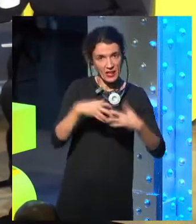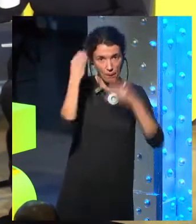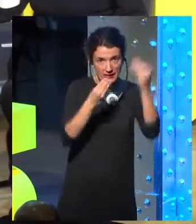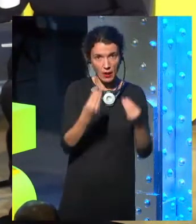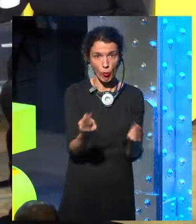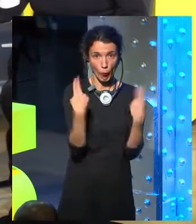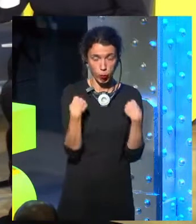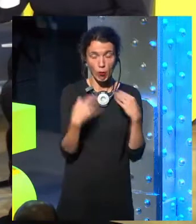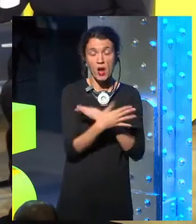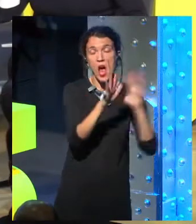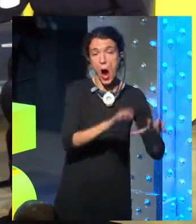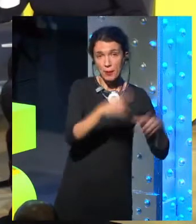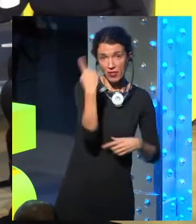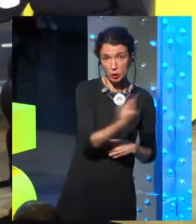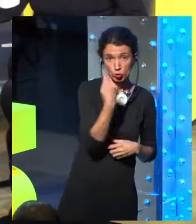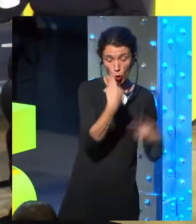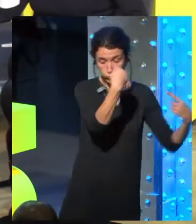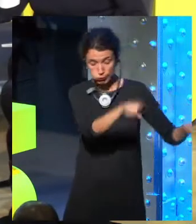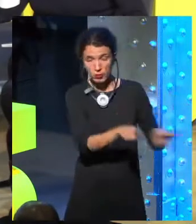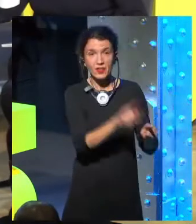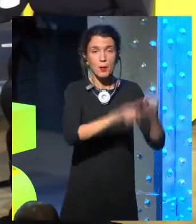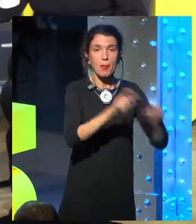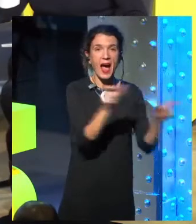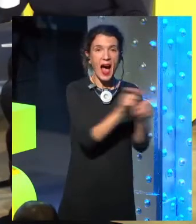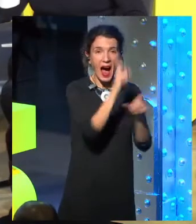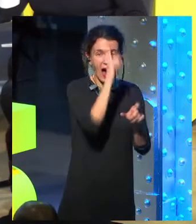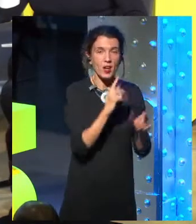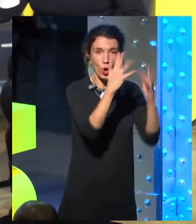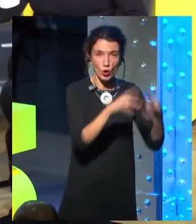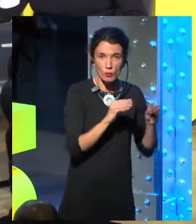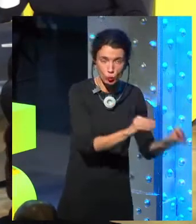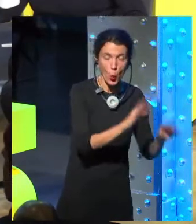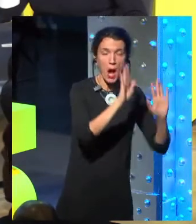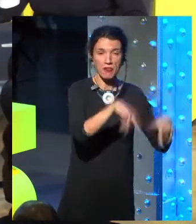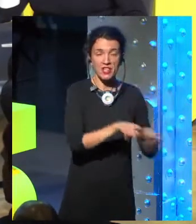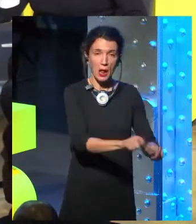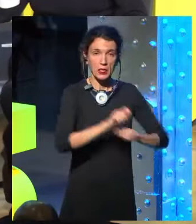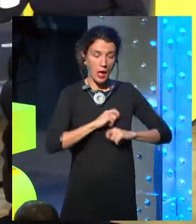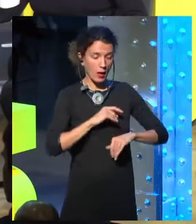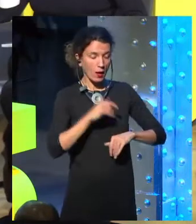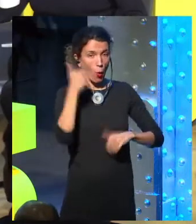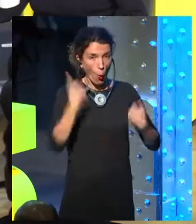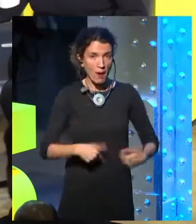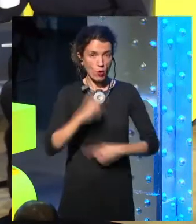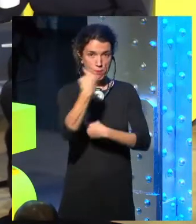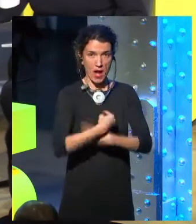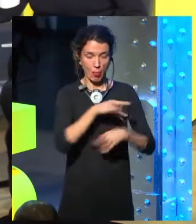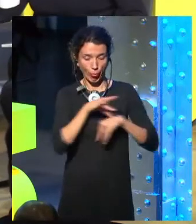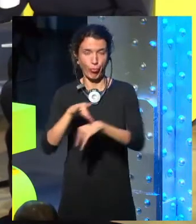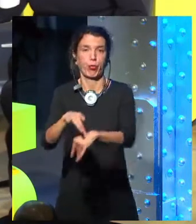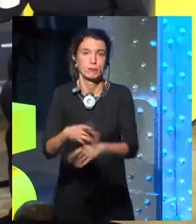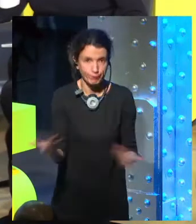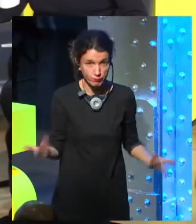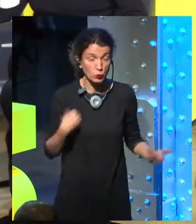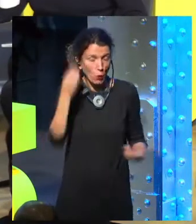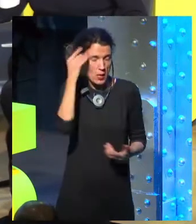to be controlled by learning machines that learn by themselves, and through algorithms they are able to guide